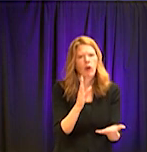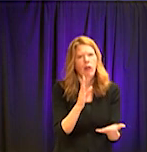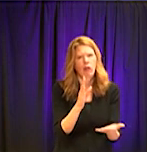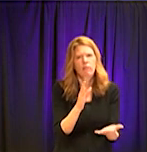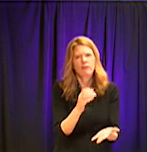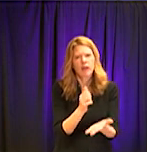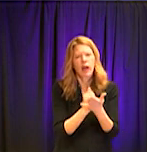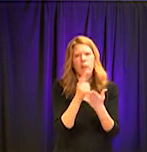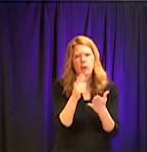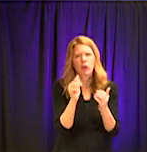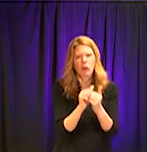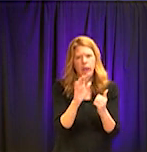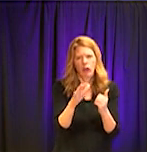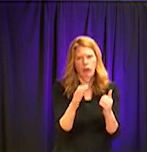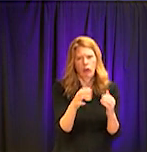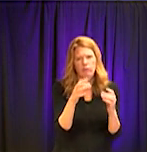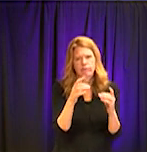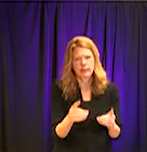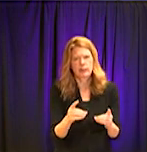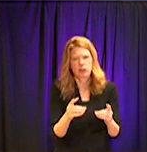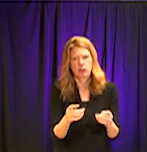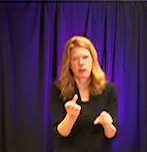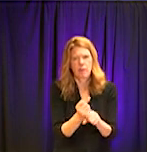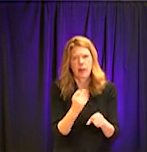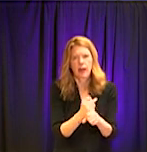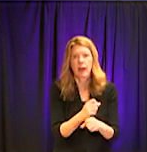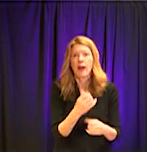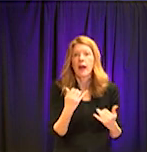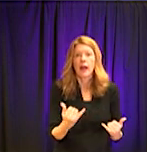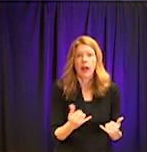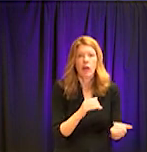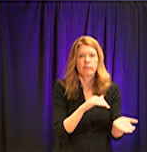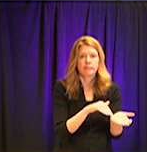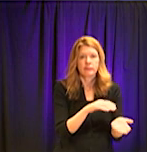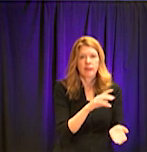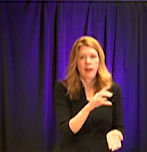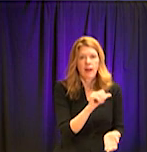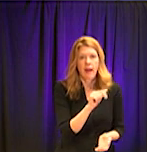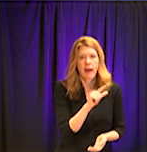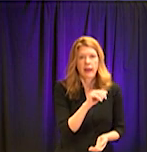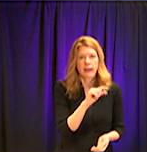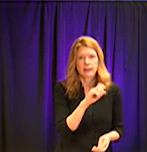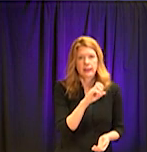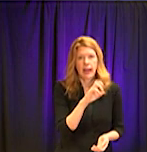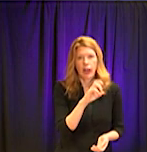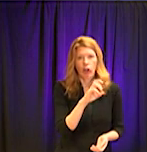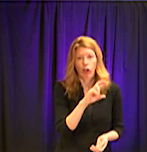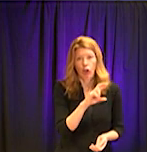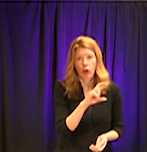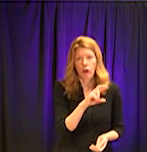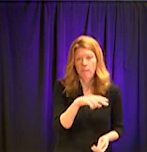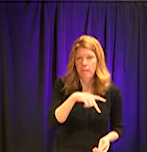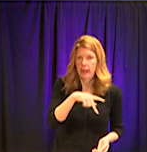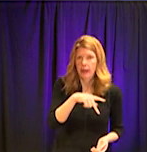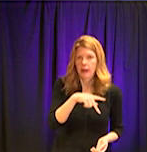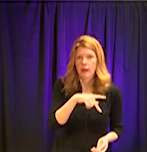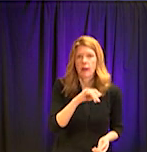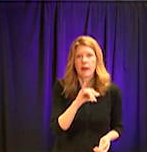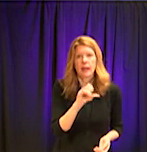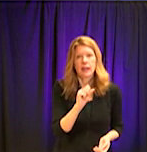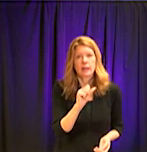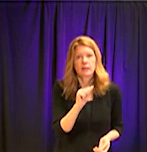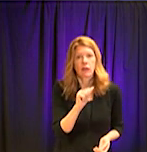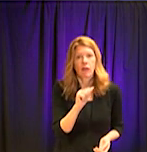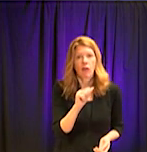I first want to introduce Dr. Alexander P. Isikoff. Dr. Isikoff is the founding Executive Director